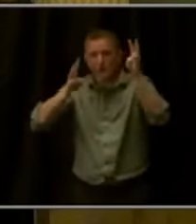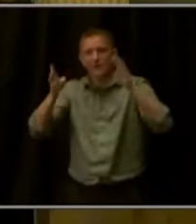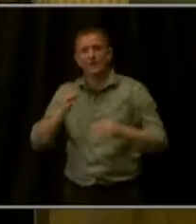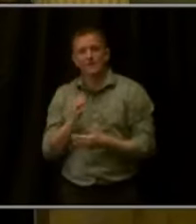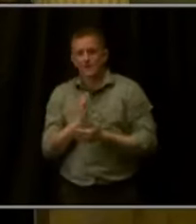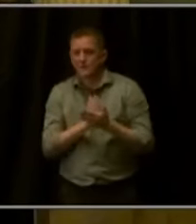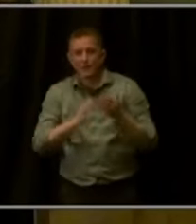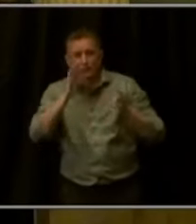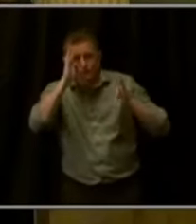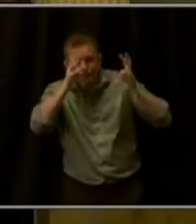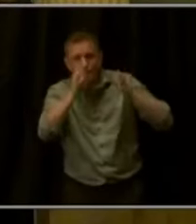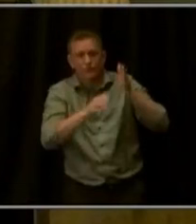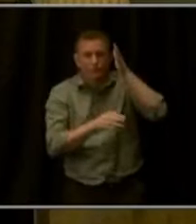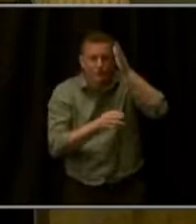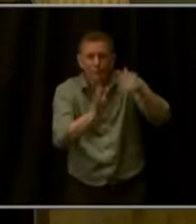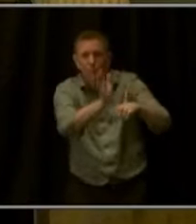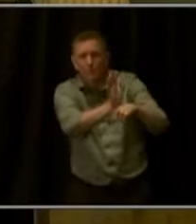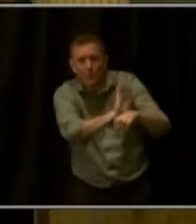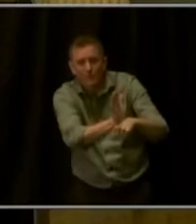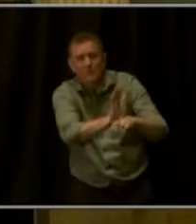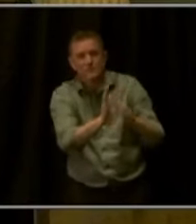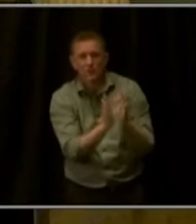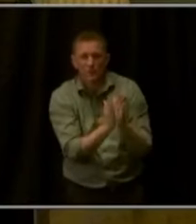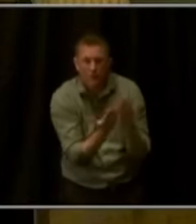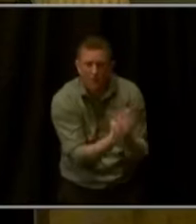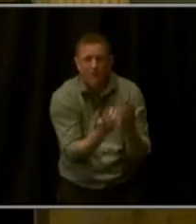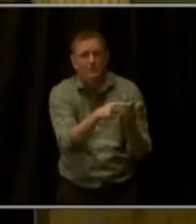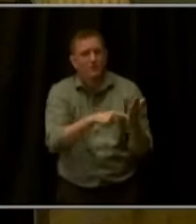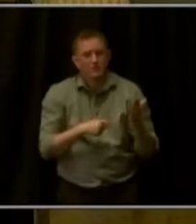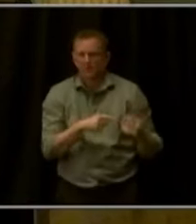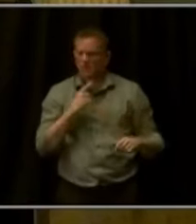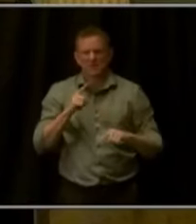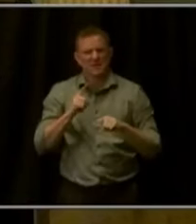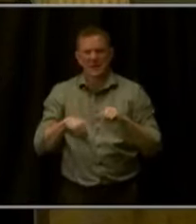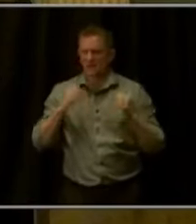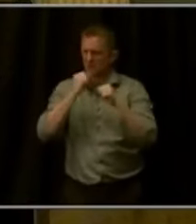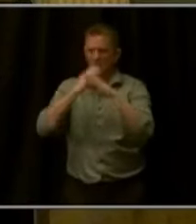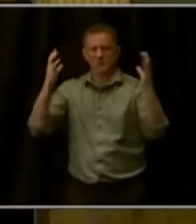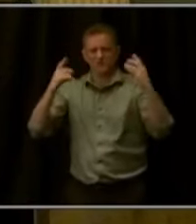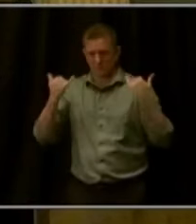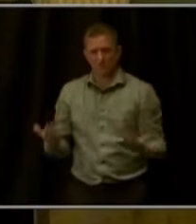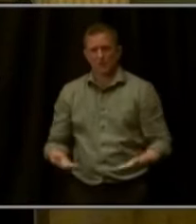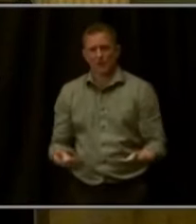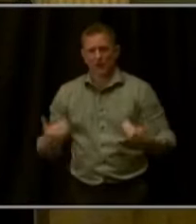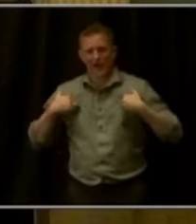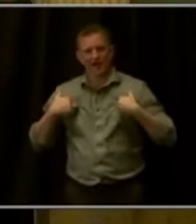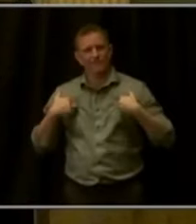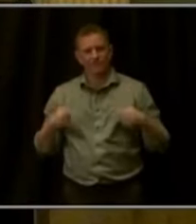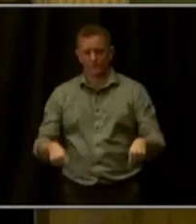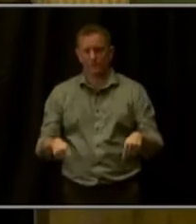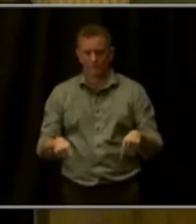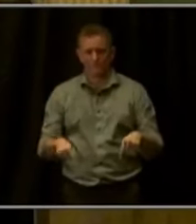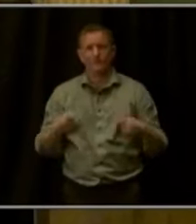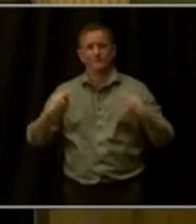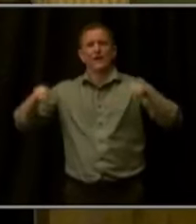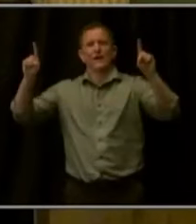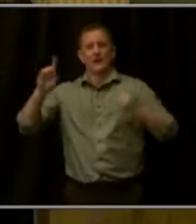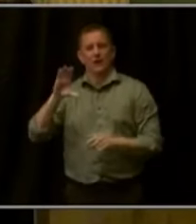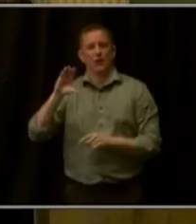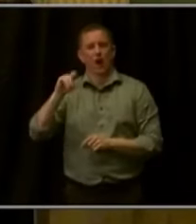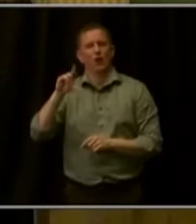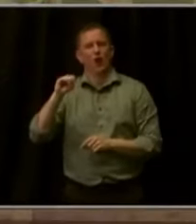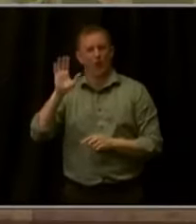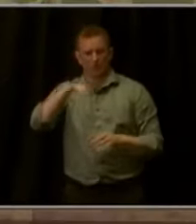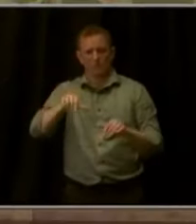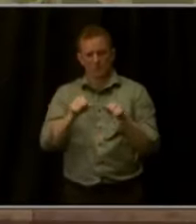most of which I've read, could not imagine. And at long last, Colorado is the rightful permanent home of U.S. Space